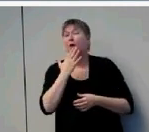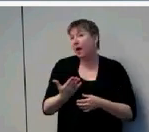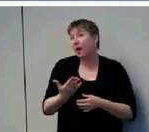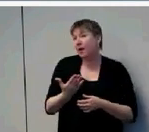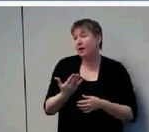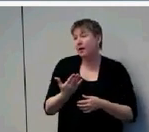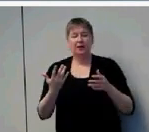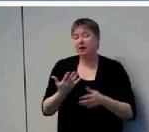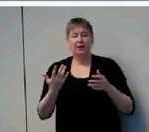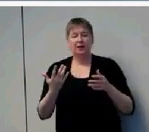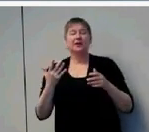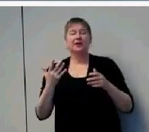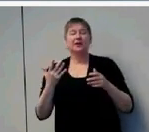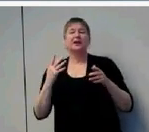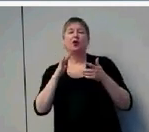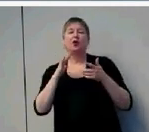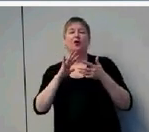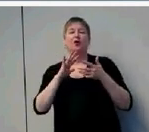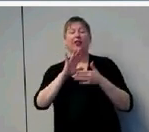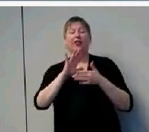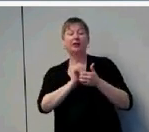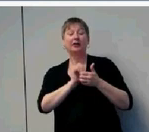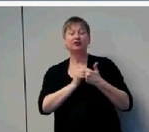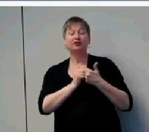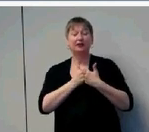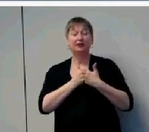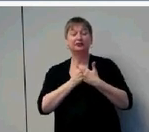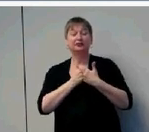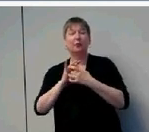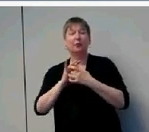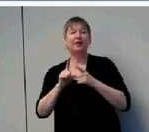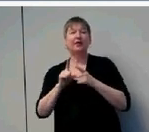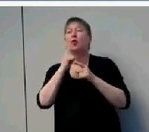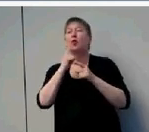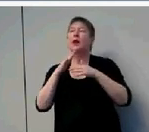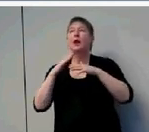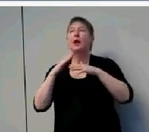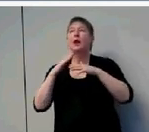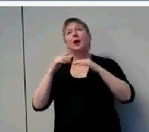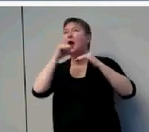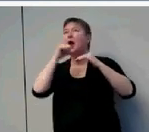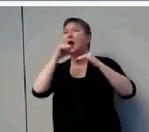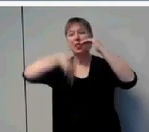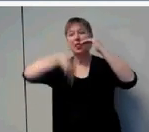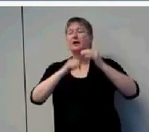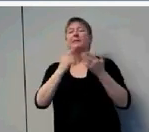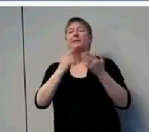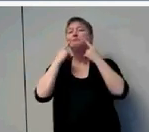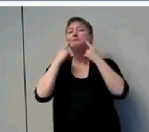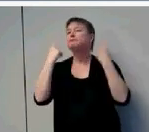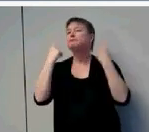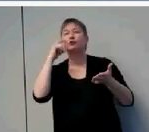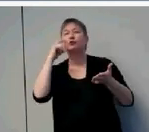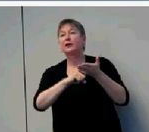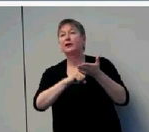And so their subtle challenges with language are not recognized. I remember a regular educator saying to